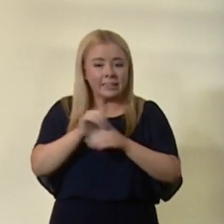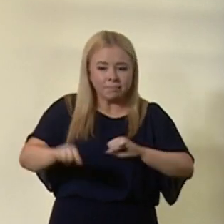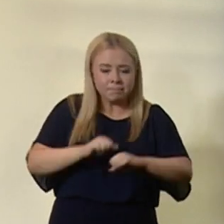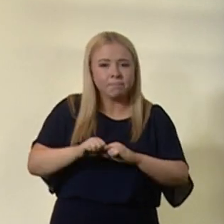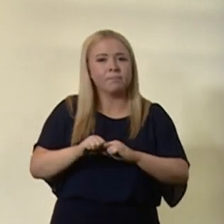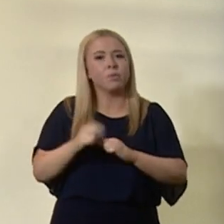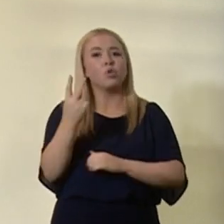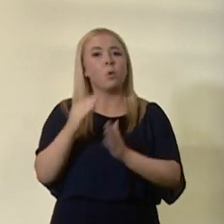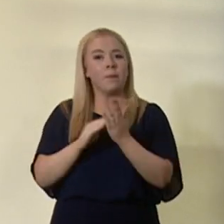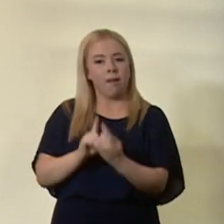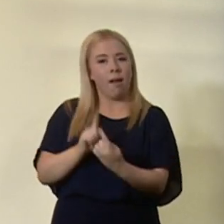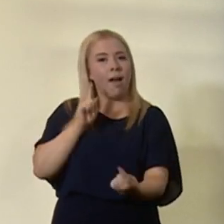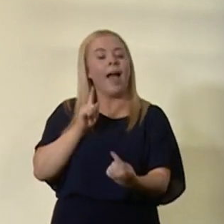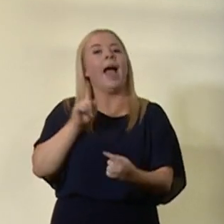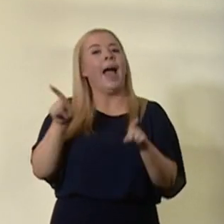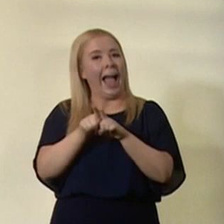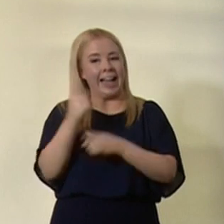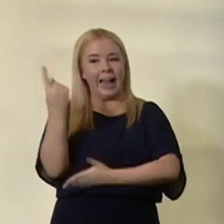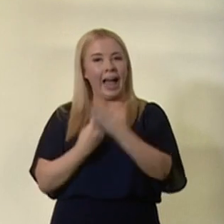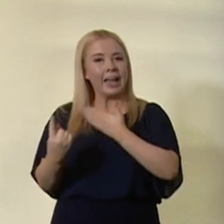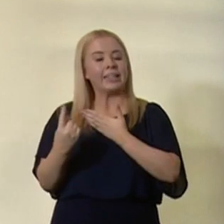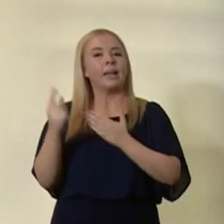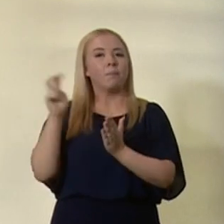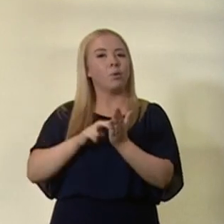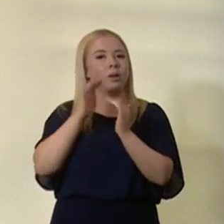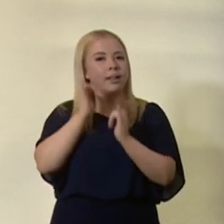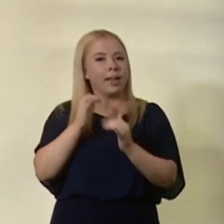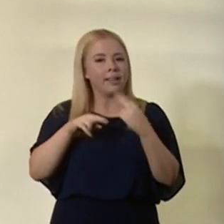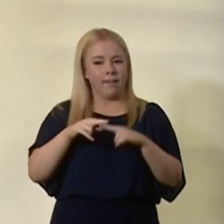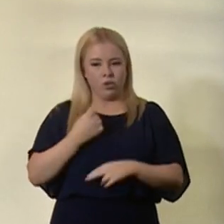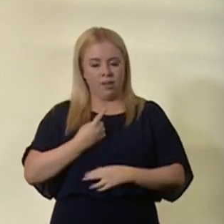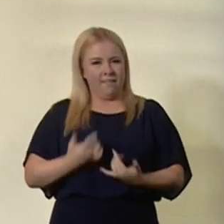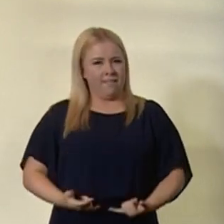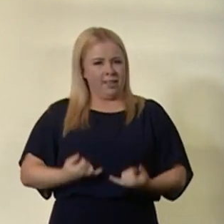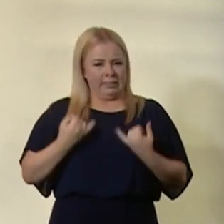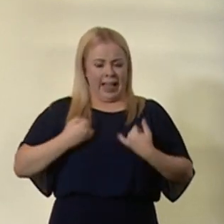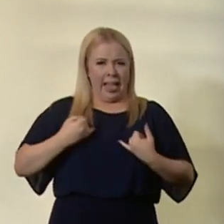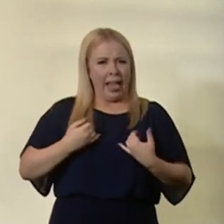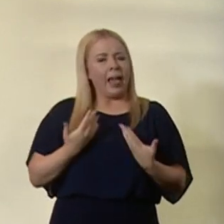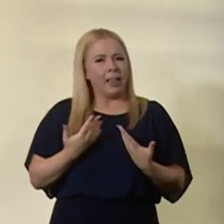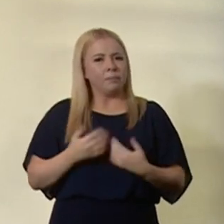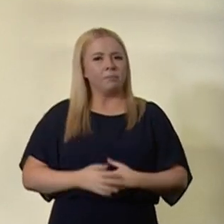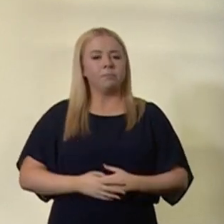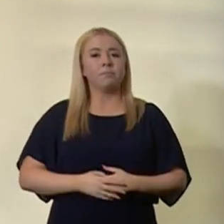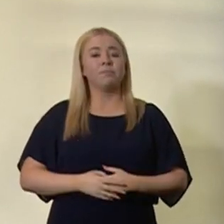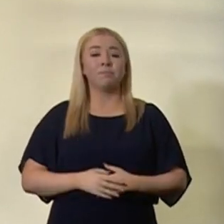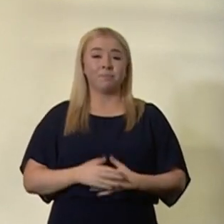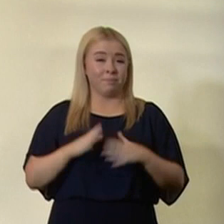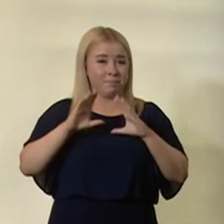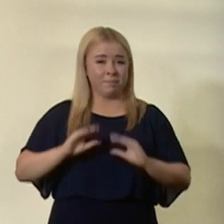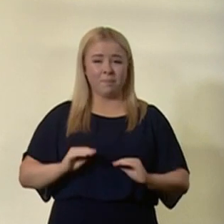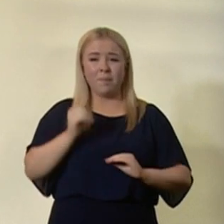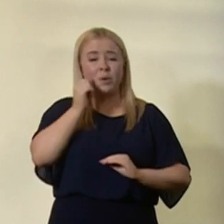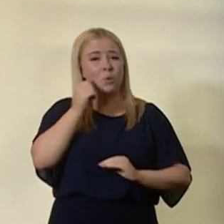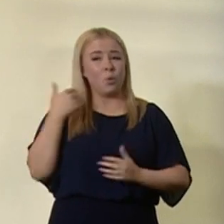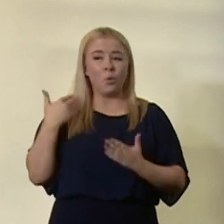and self-isolate and get tested if you have symptoms. Finally, I know that all of this has been incredibly